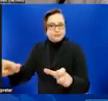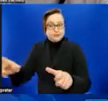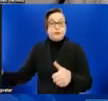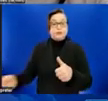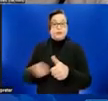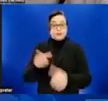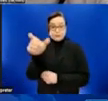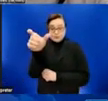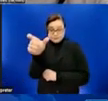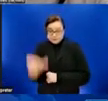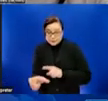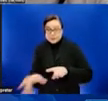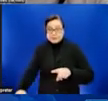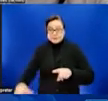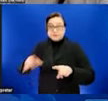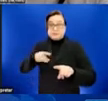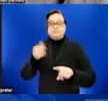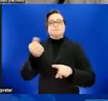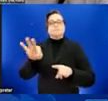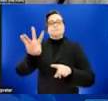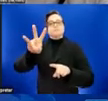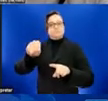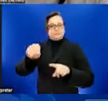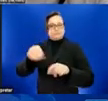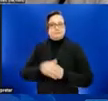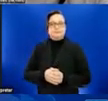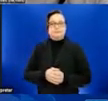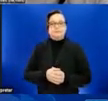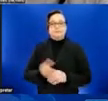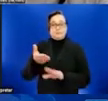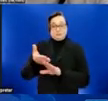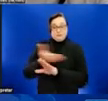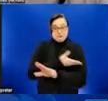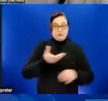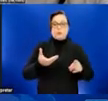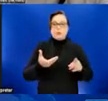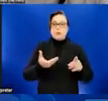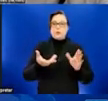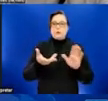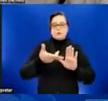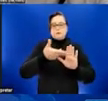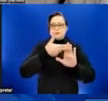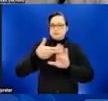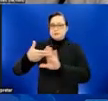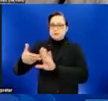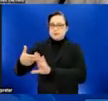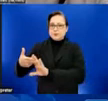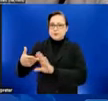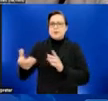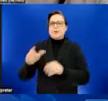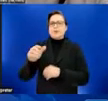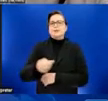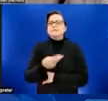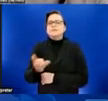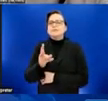Prior to the current global outbreak, monkeypox had been recorded in people in several Central and Western African countries or